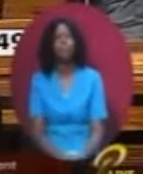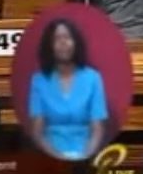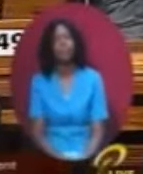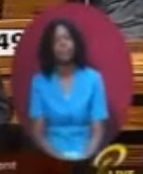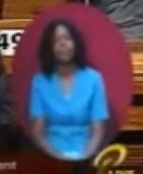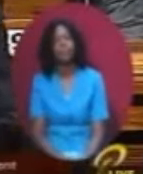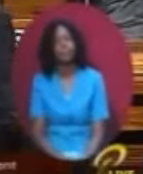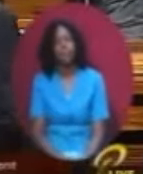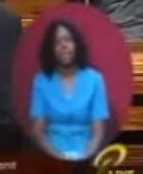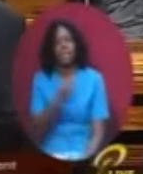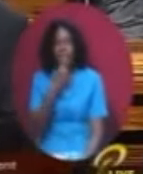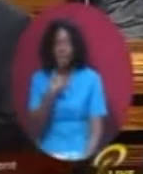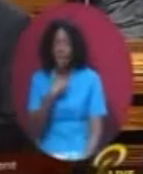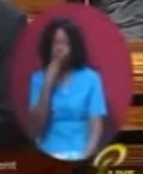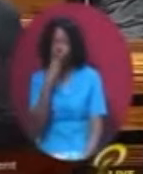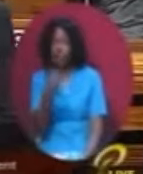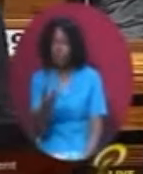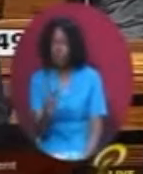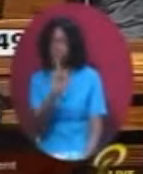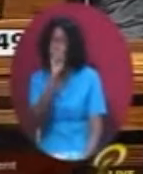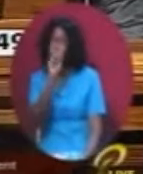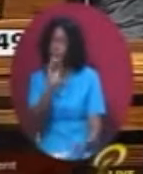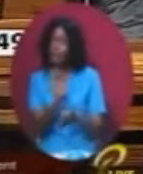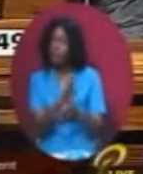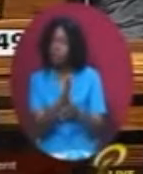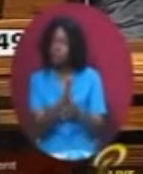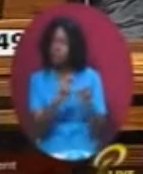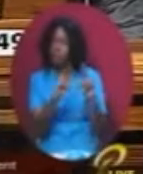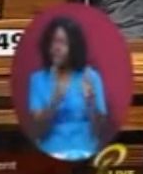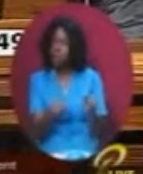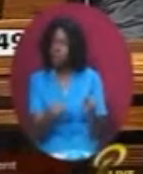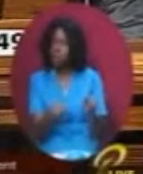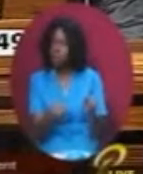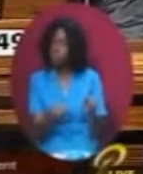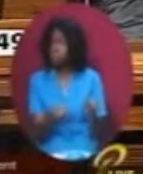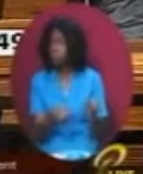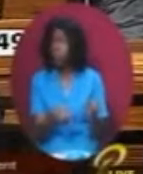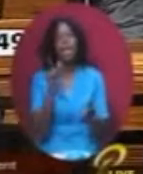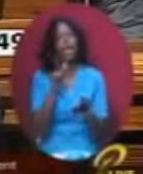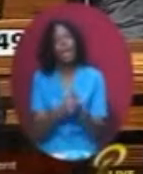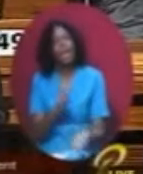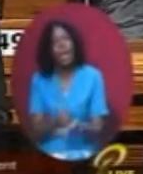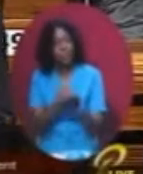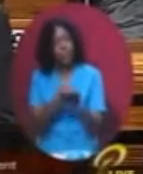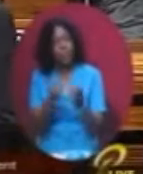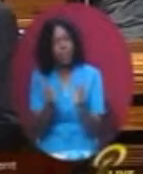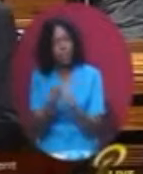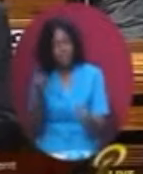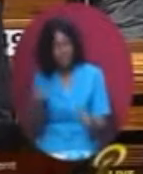one of the business houses which managed and presented the coalition propaganda campaign for the general election